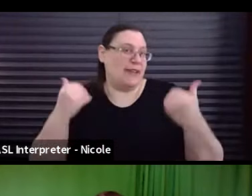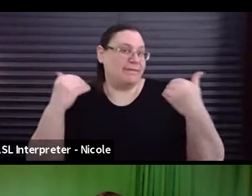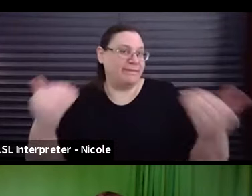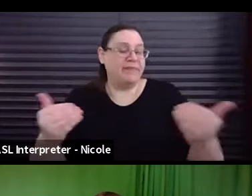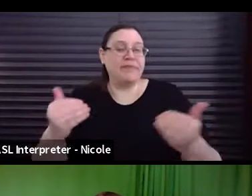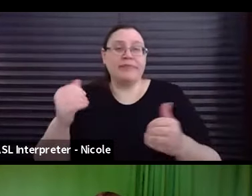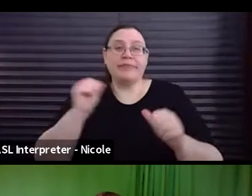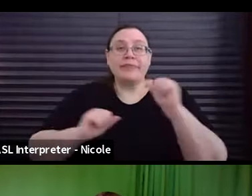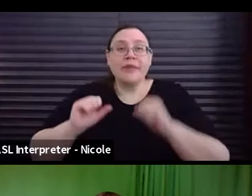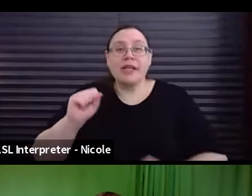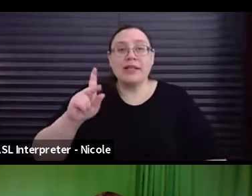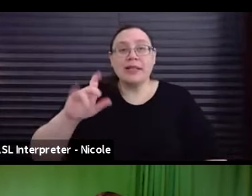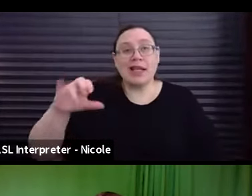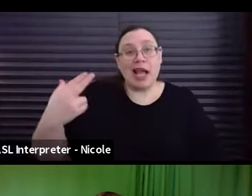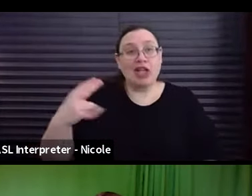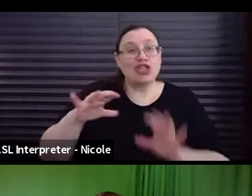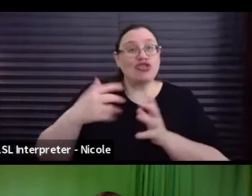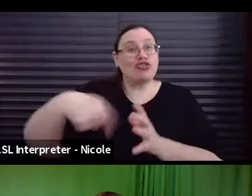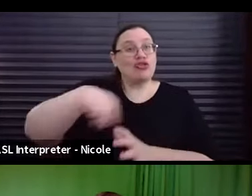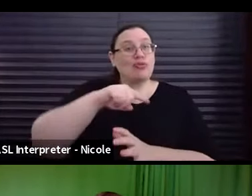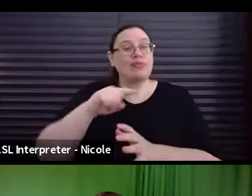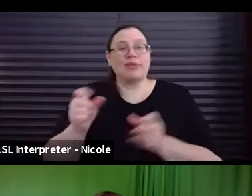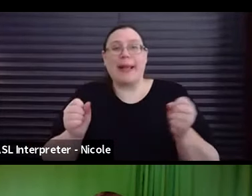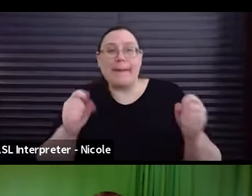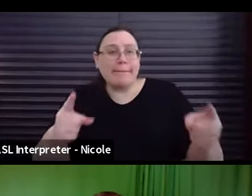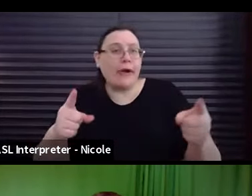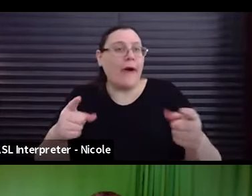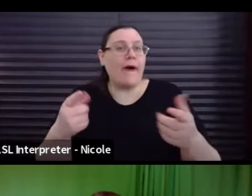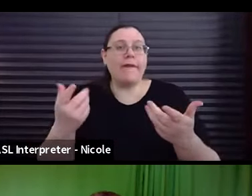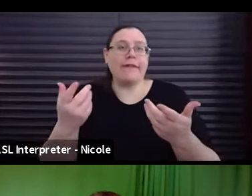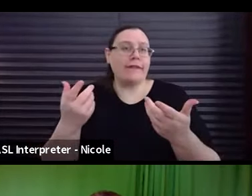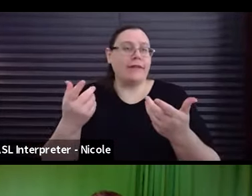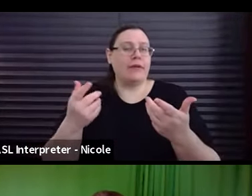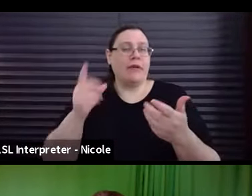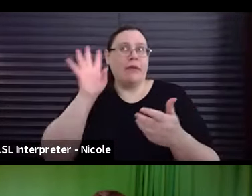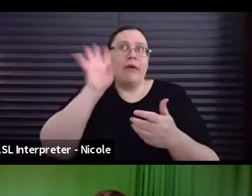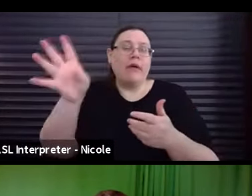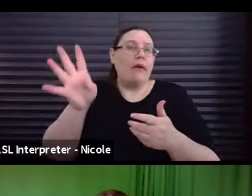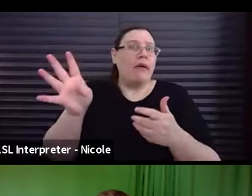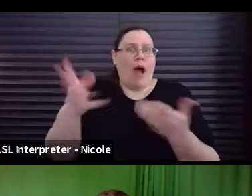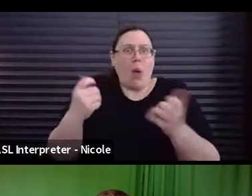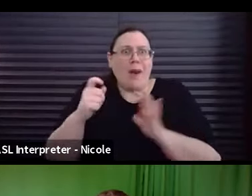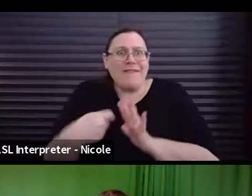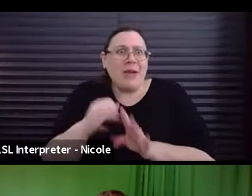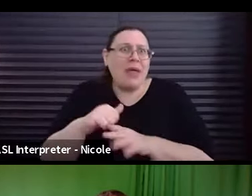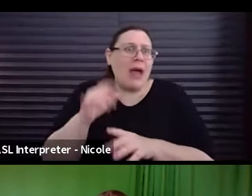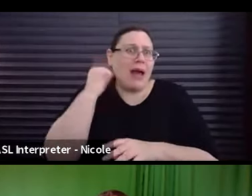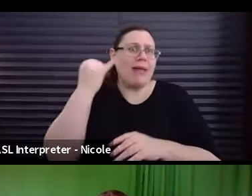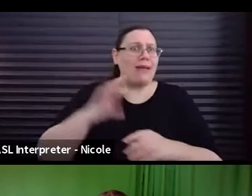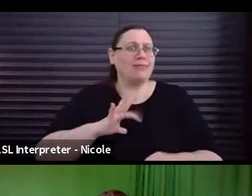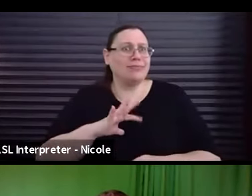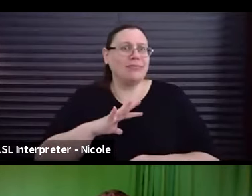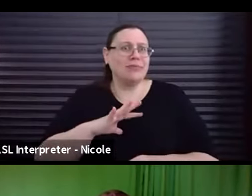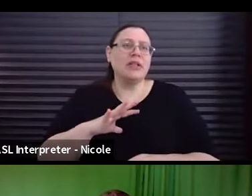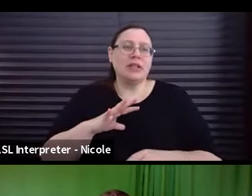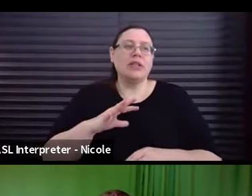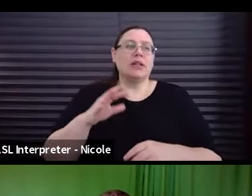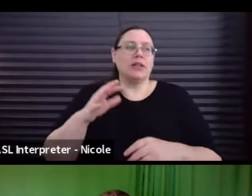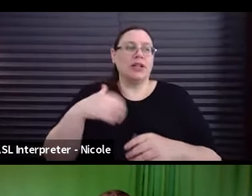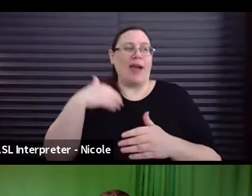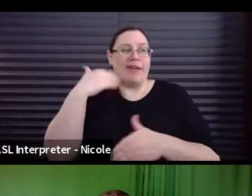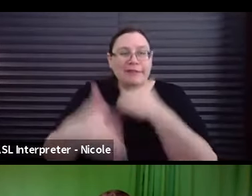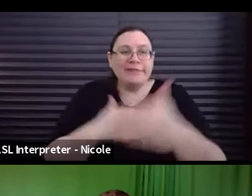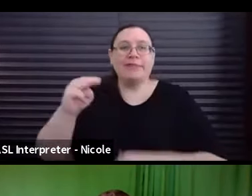know I'm in the improv, you know, scene, you come up with an idea, oh, you want to film it. You know, you have momentum.